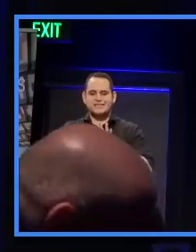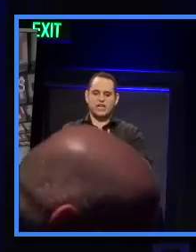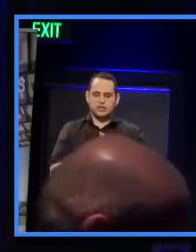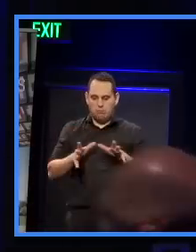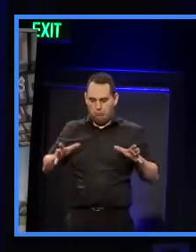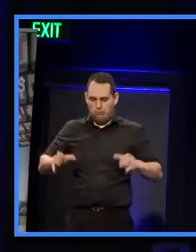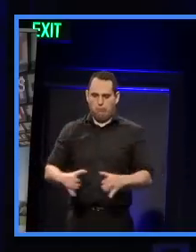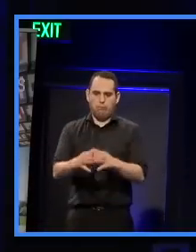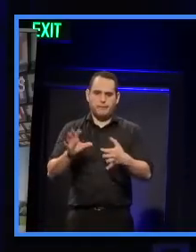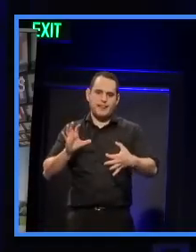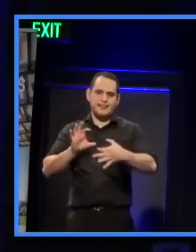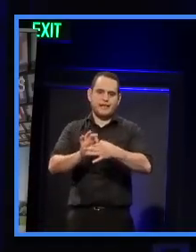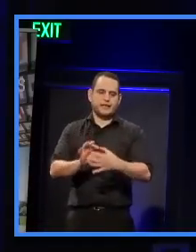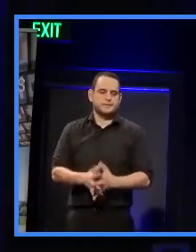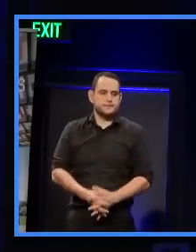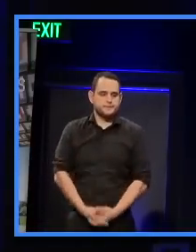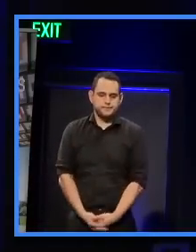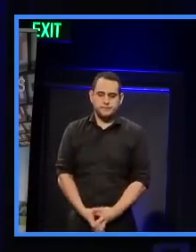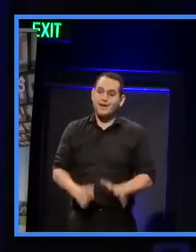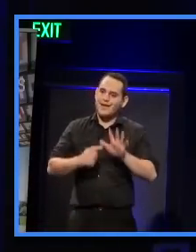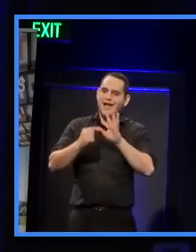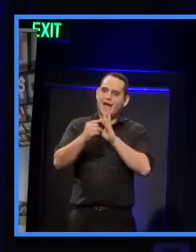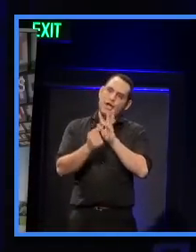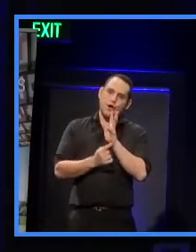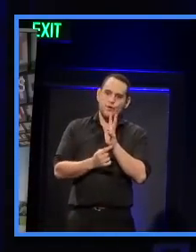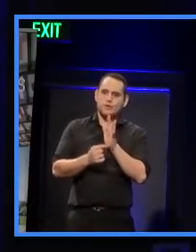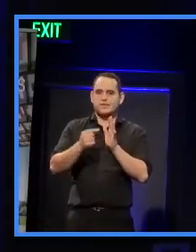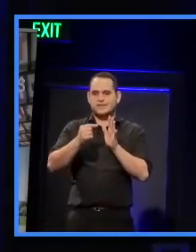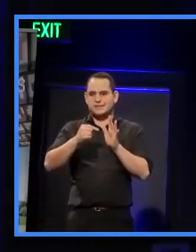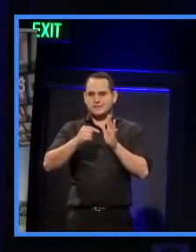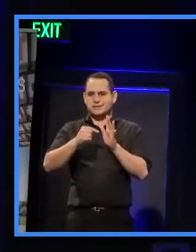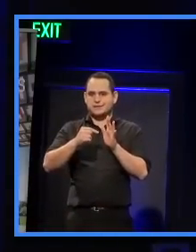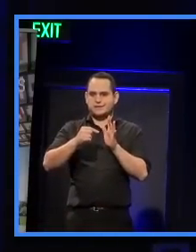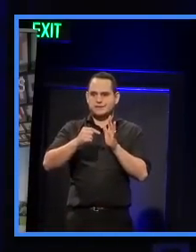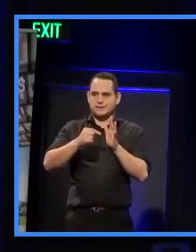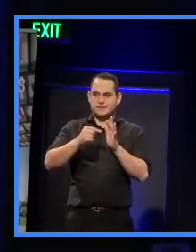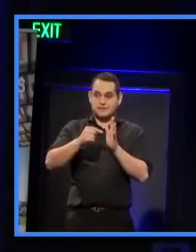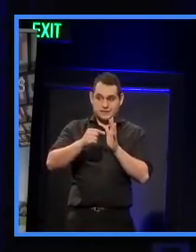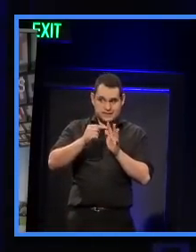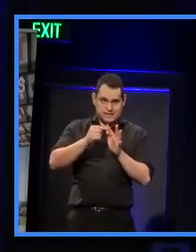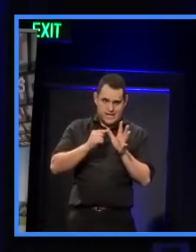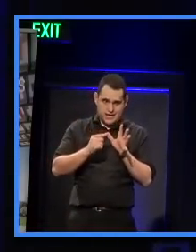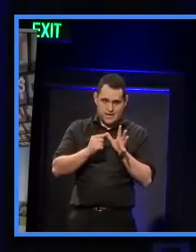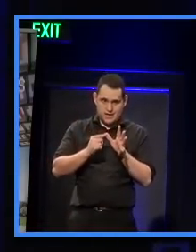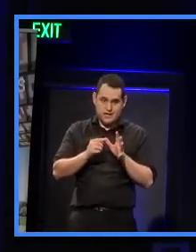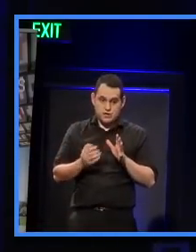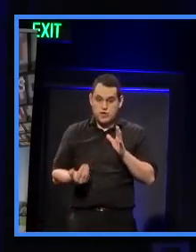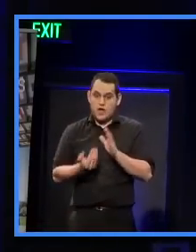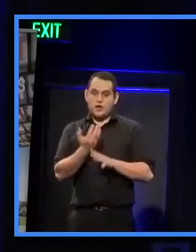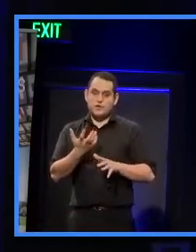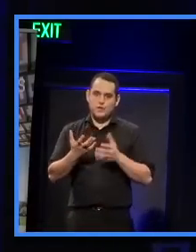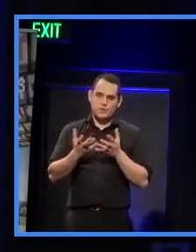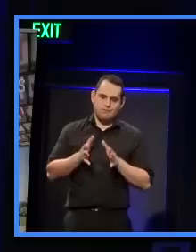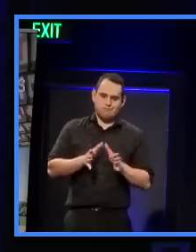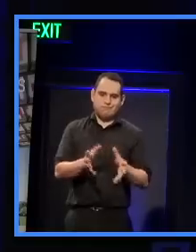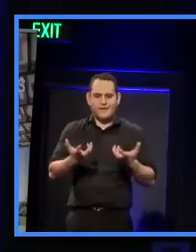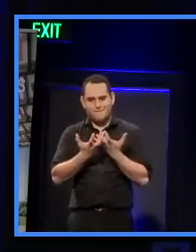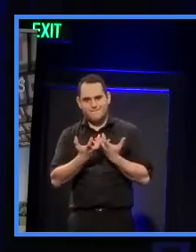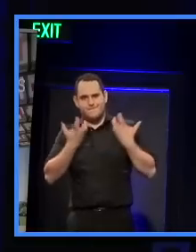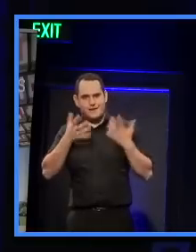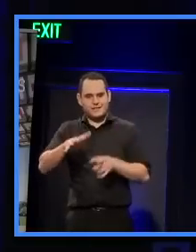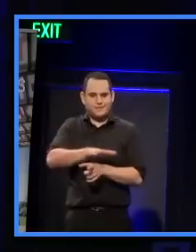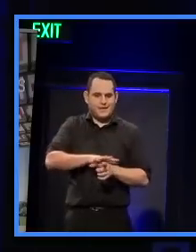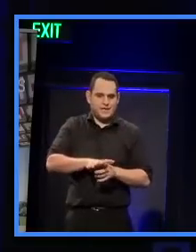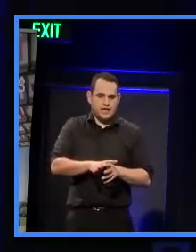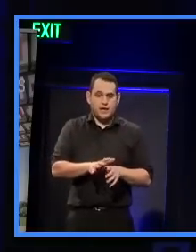three, with C. So, Aotea was a huge disruptor of the space and not in the cool technological buzzword sense of the word, but as in a